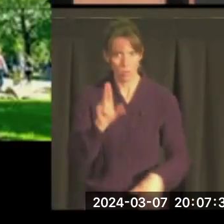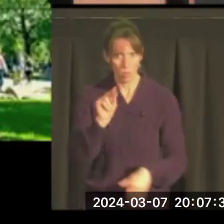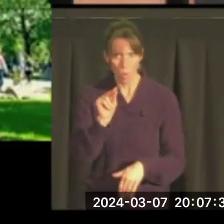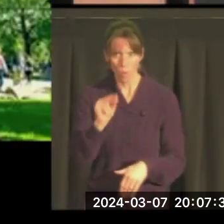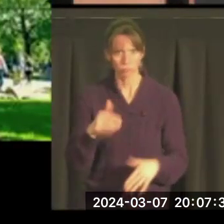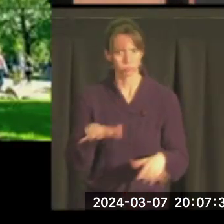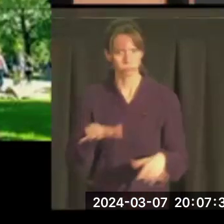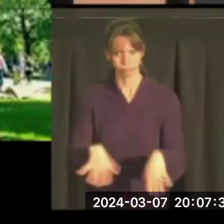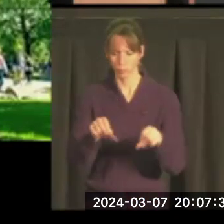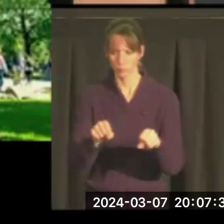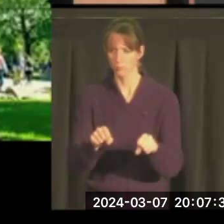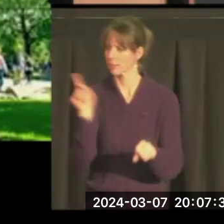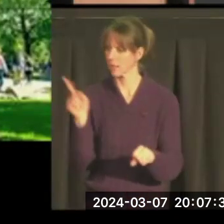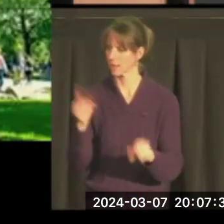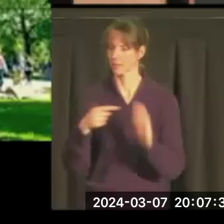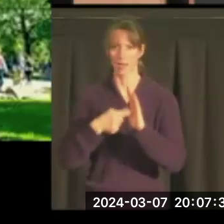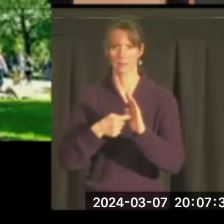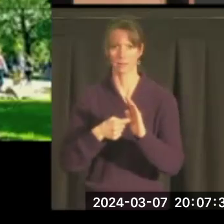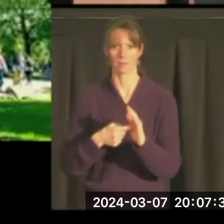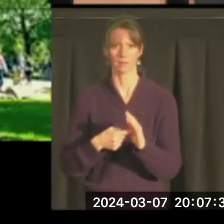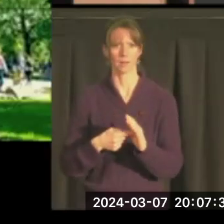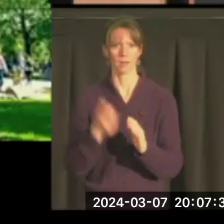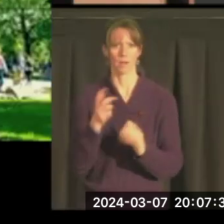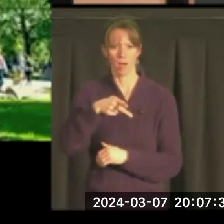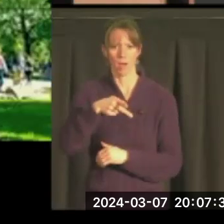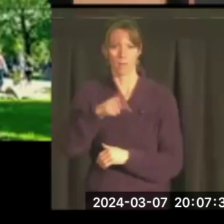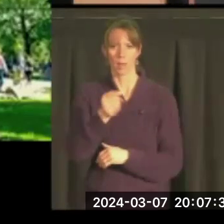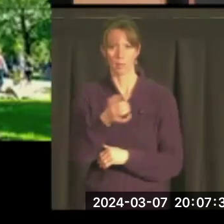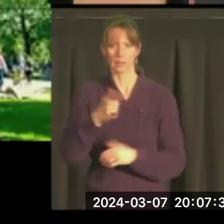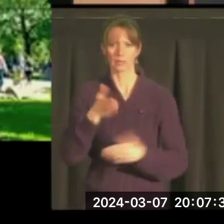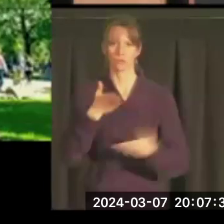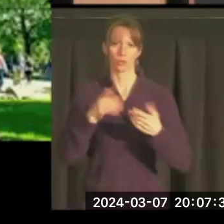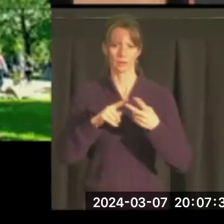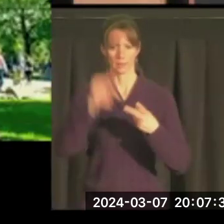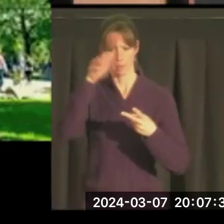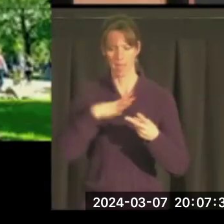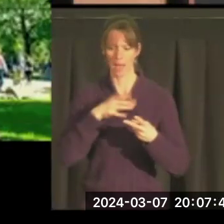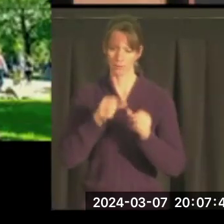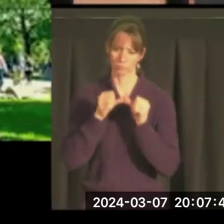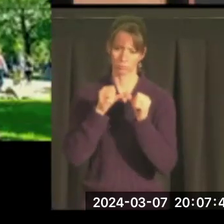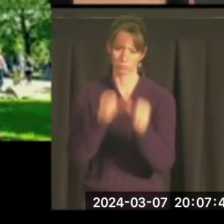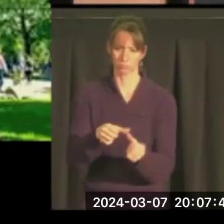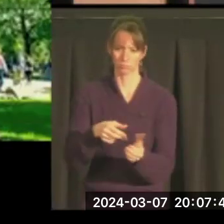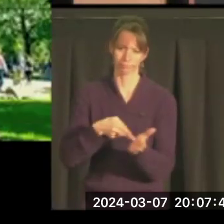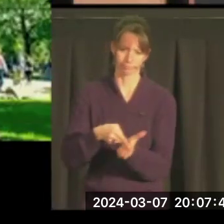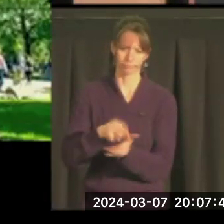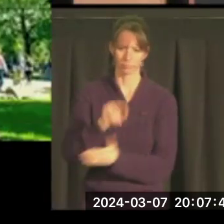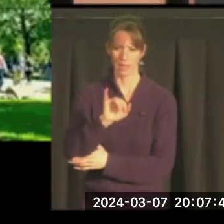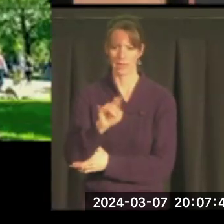Here's an example of model public service. A man of integrity. There ought to be something that we should do.